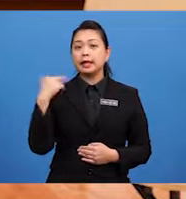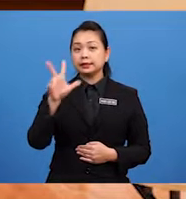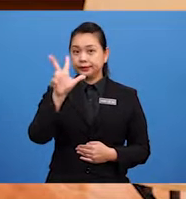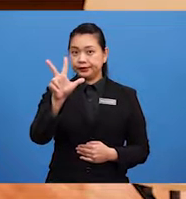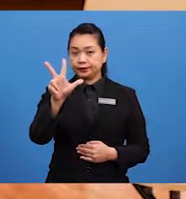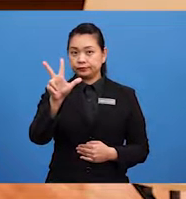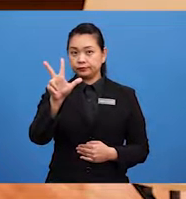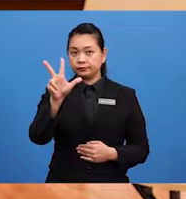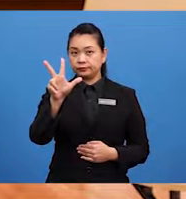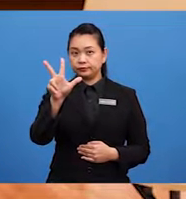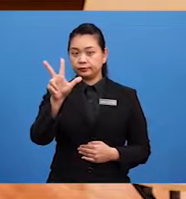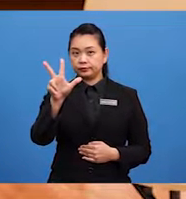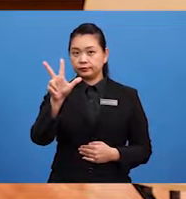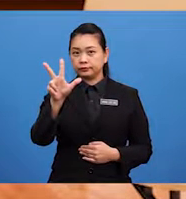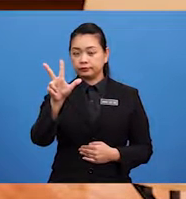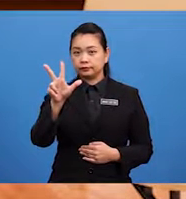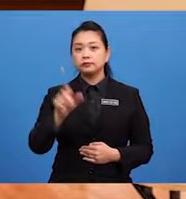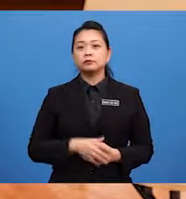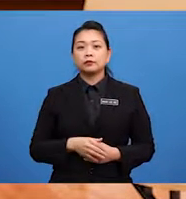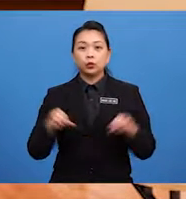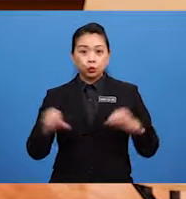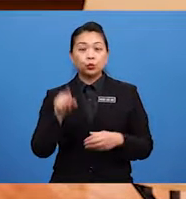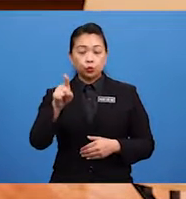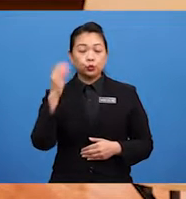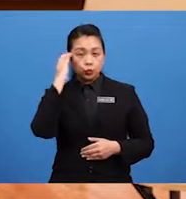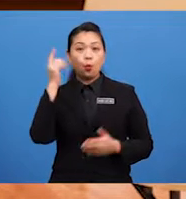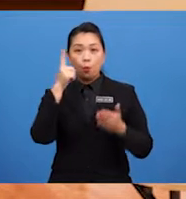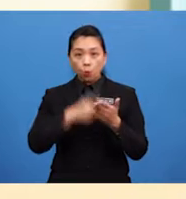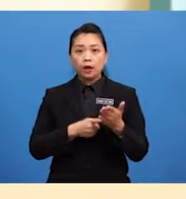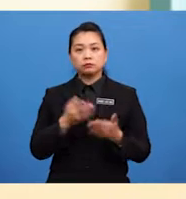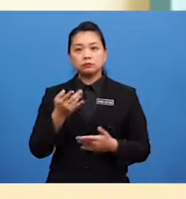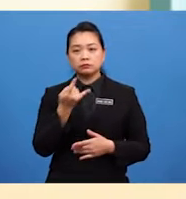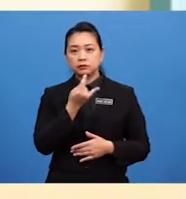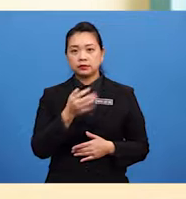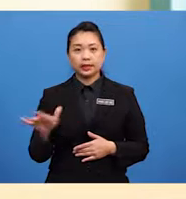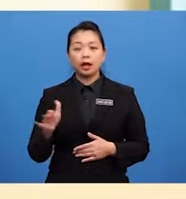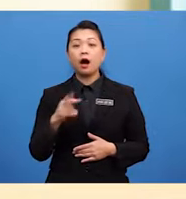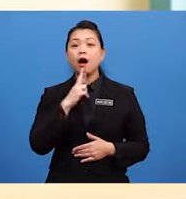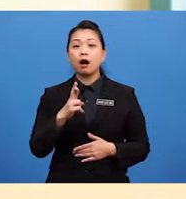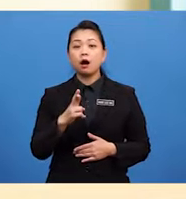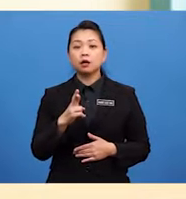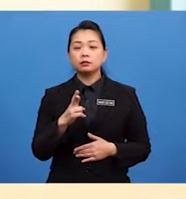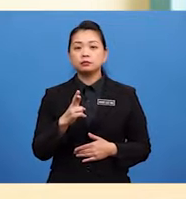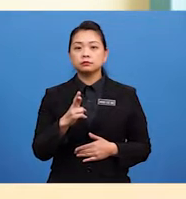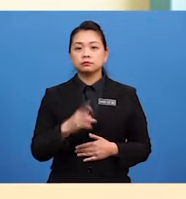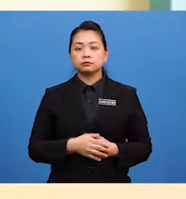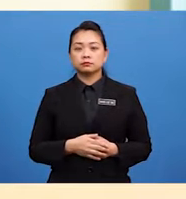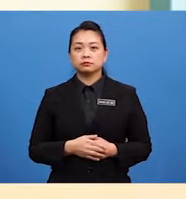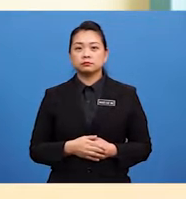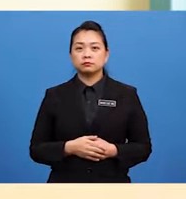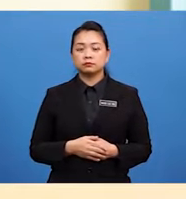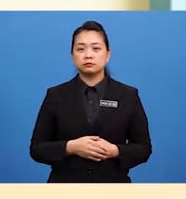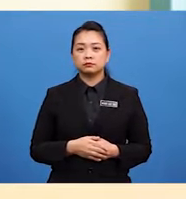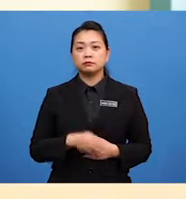Do you know What they are? Brilliant Beauty Beauty